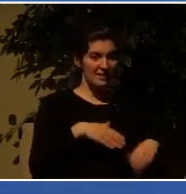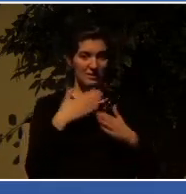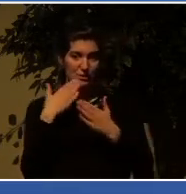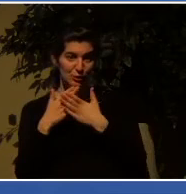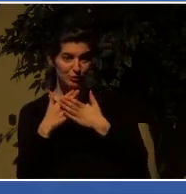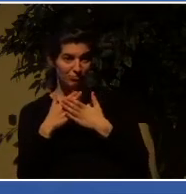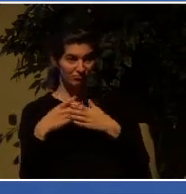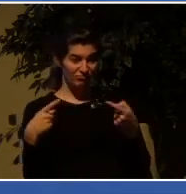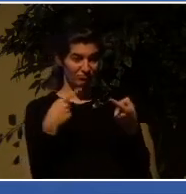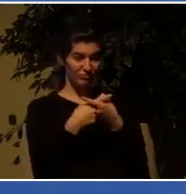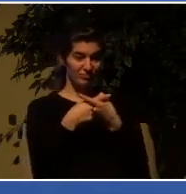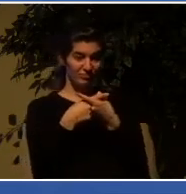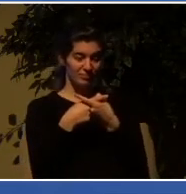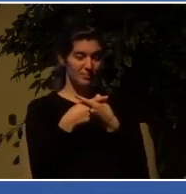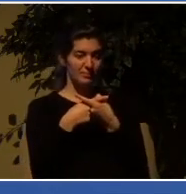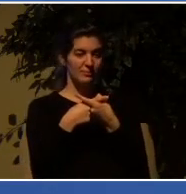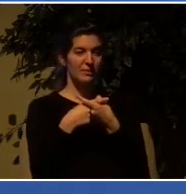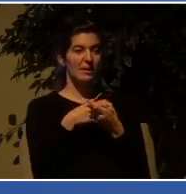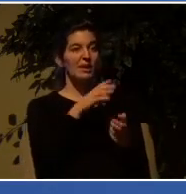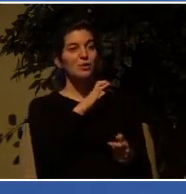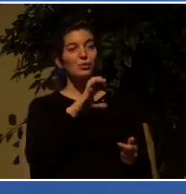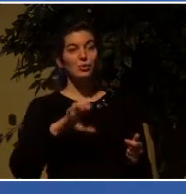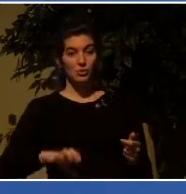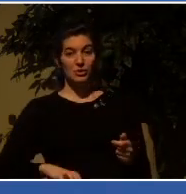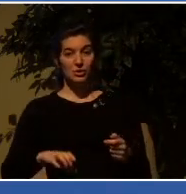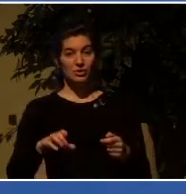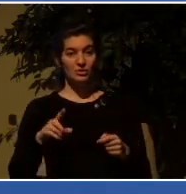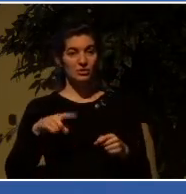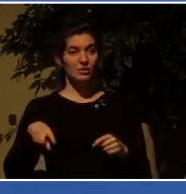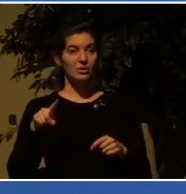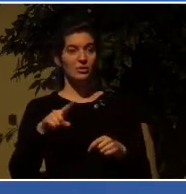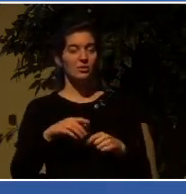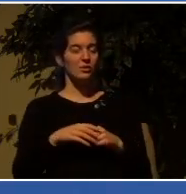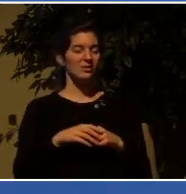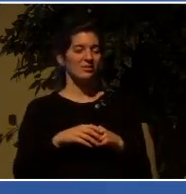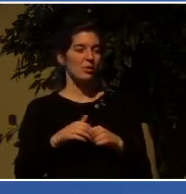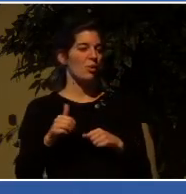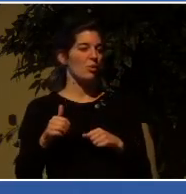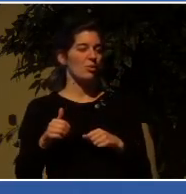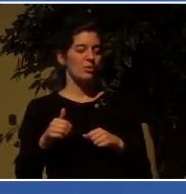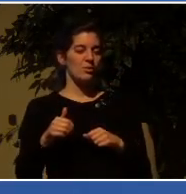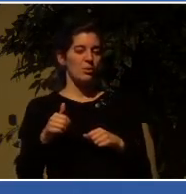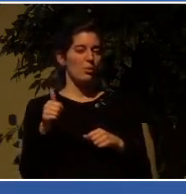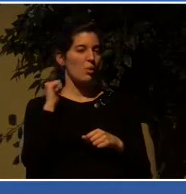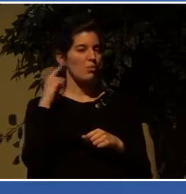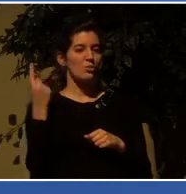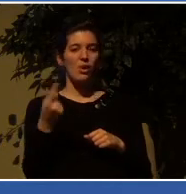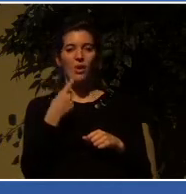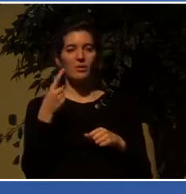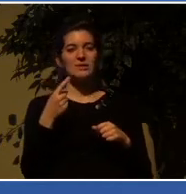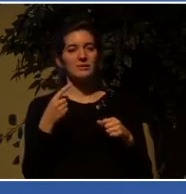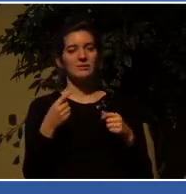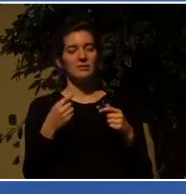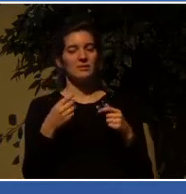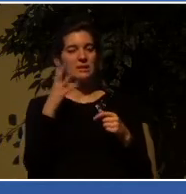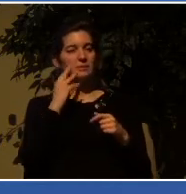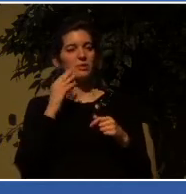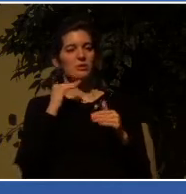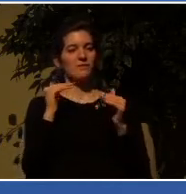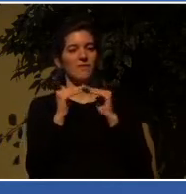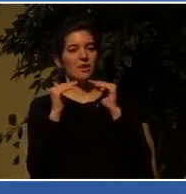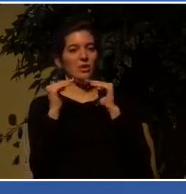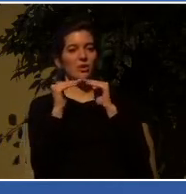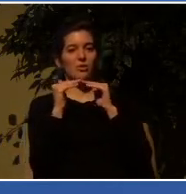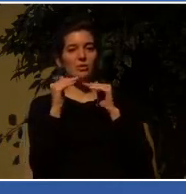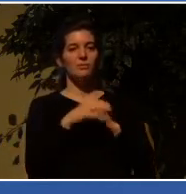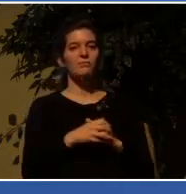Christians will not always be treated fairly. How